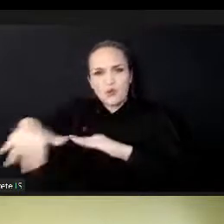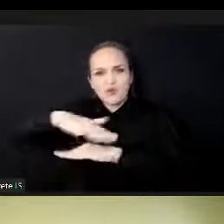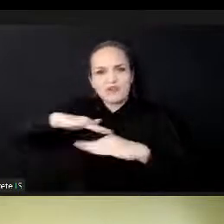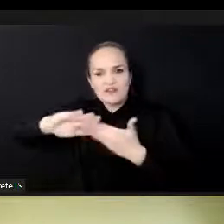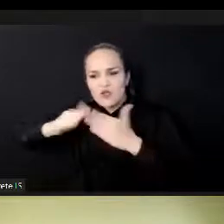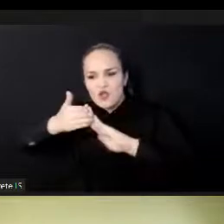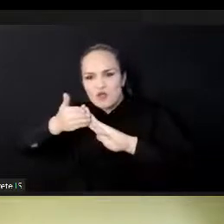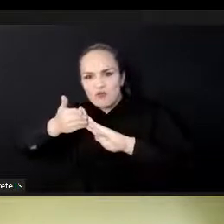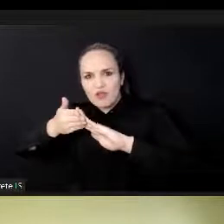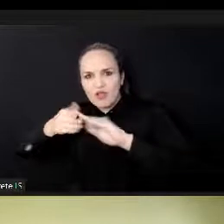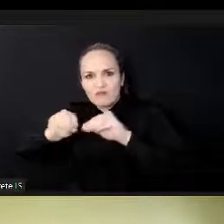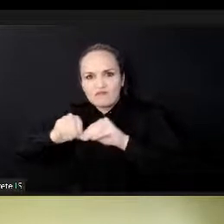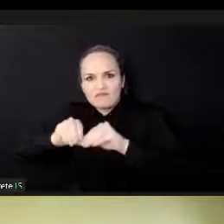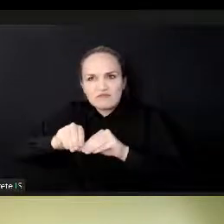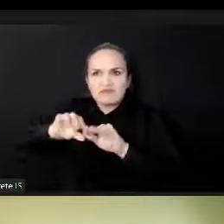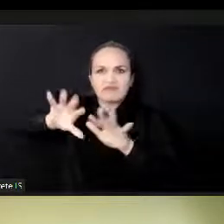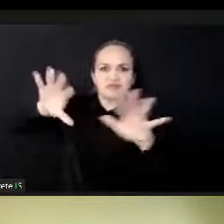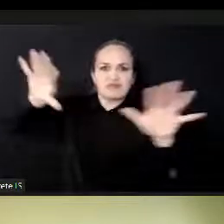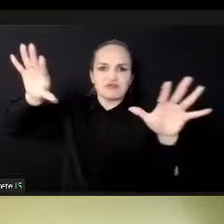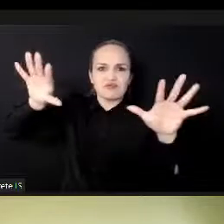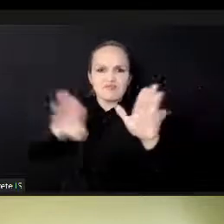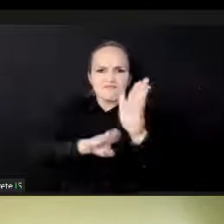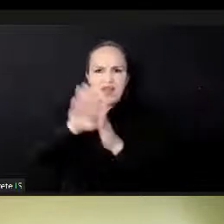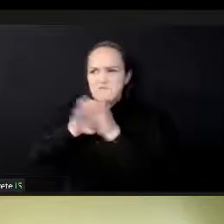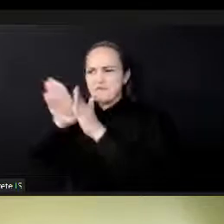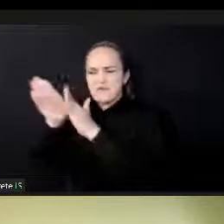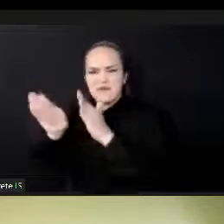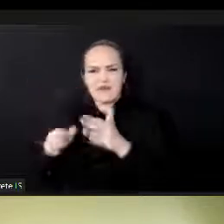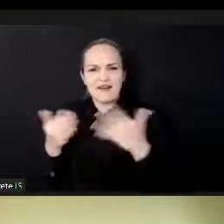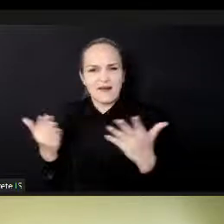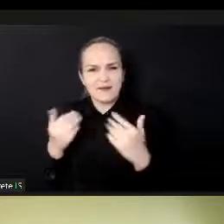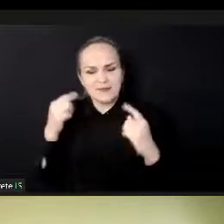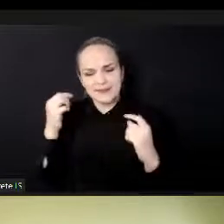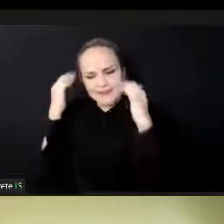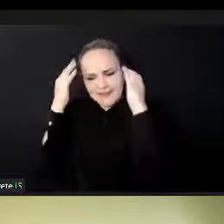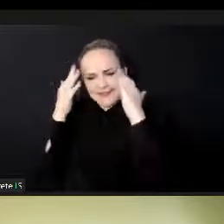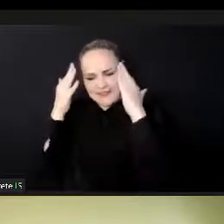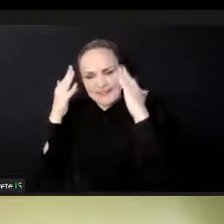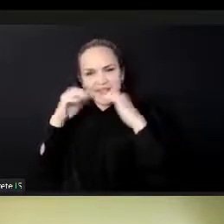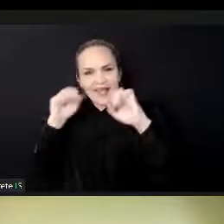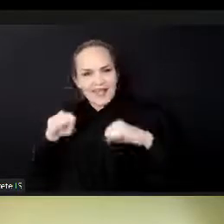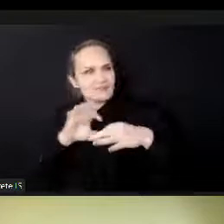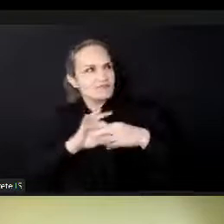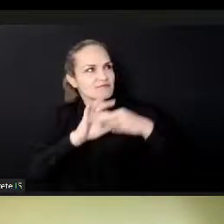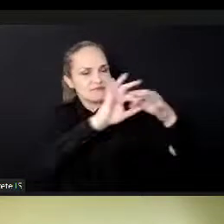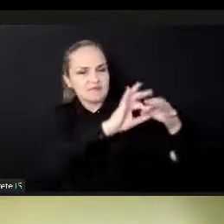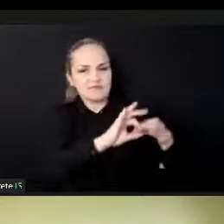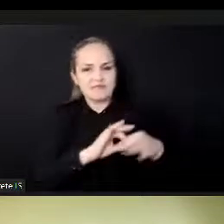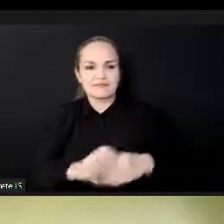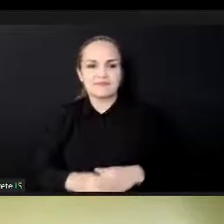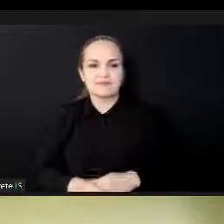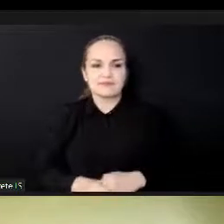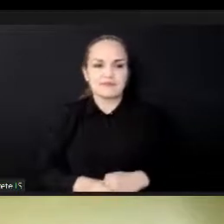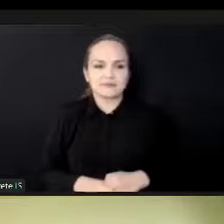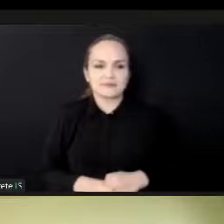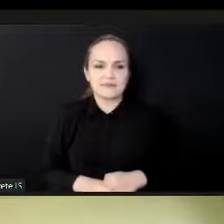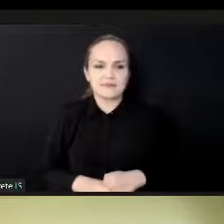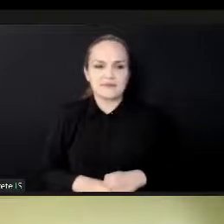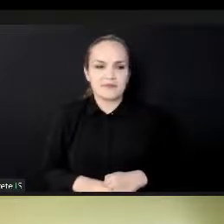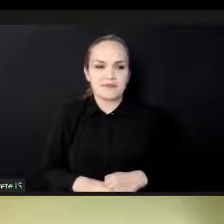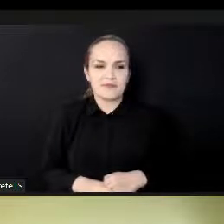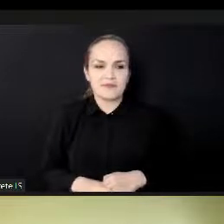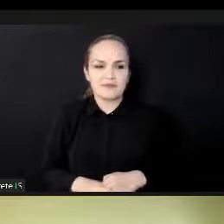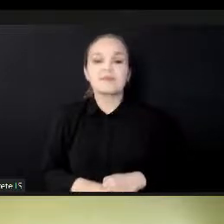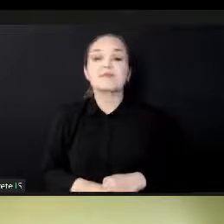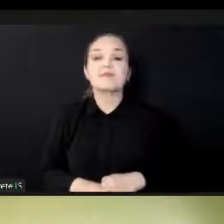the sector? So, um, excuse me, um, so basically our main goals of the Alliance are